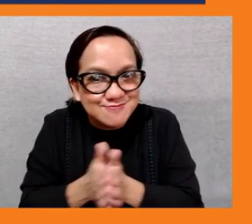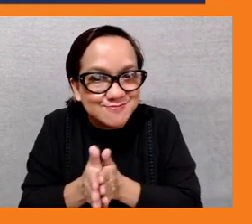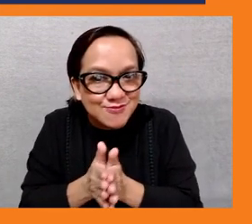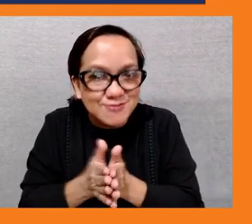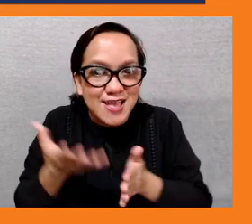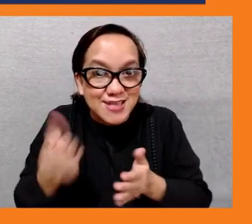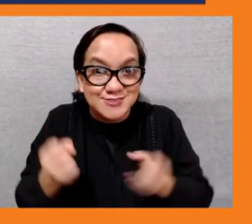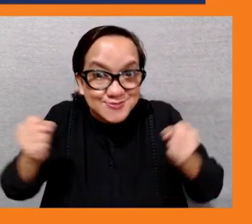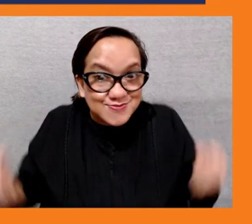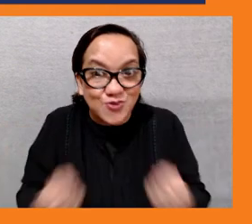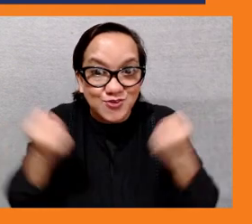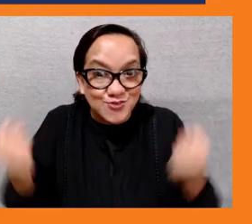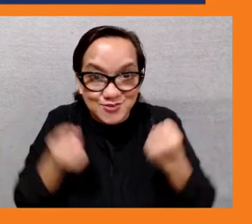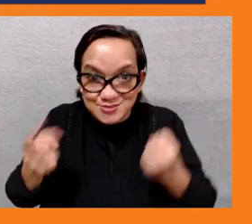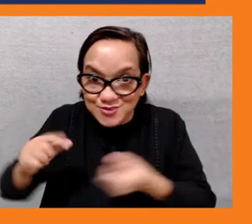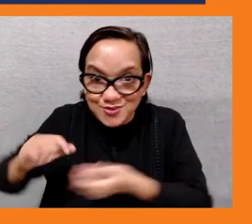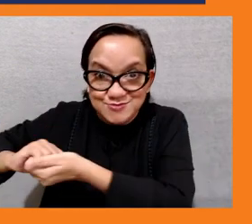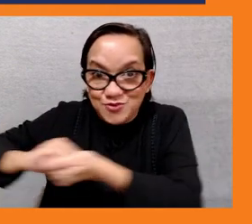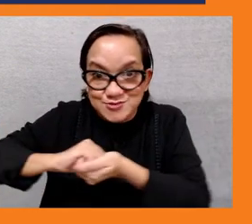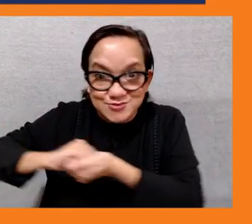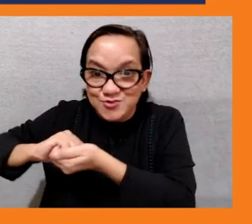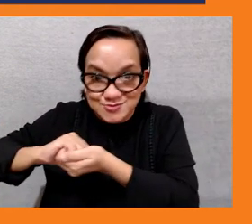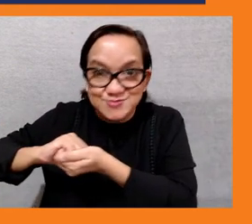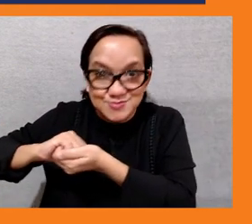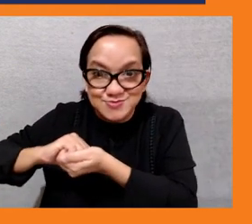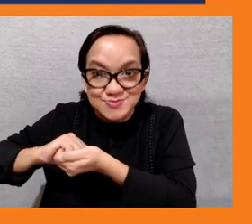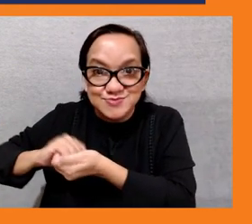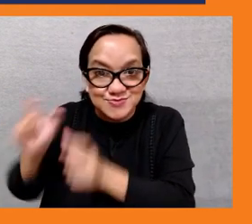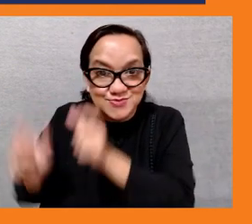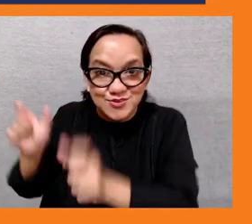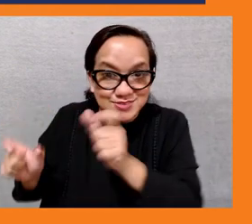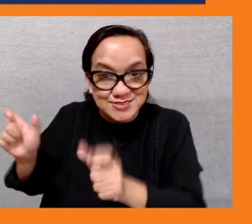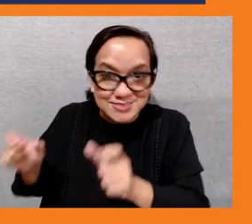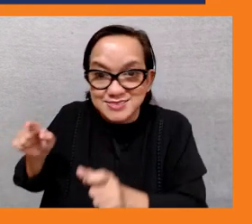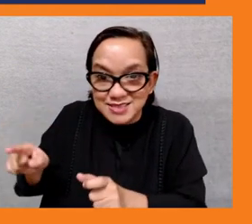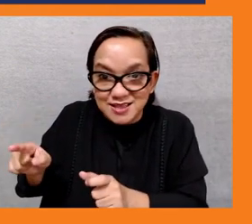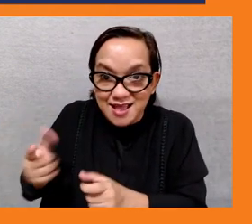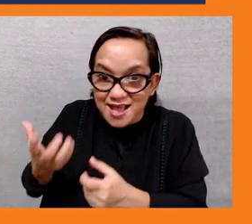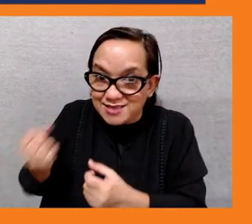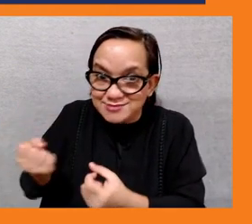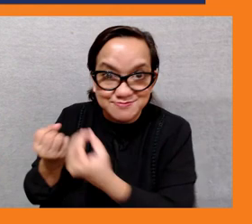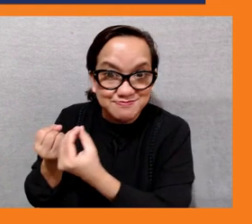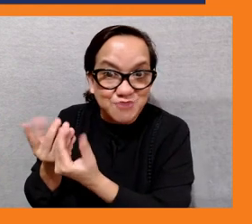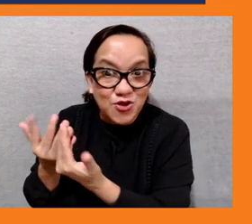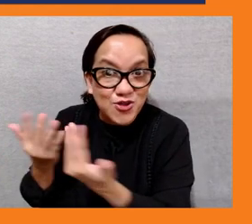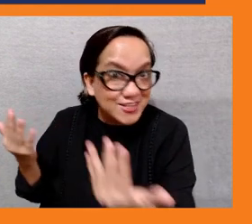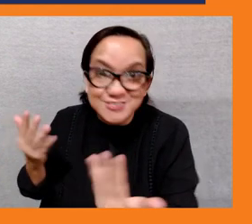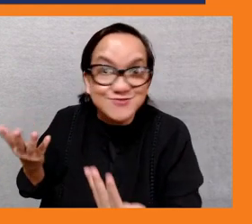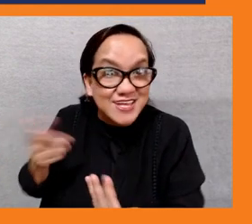most of the participants were youngsters and they also passed on this um